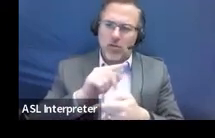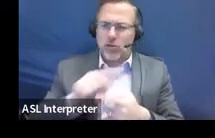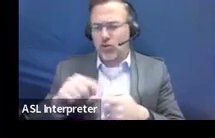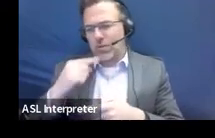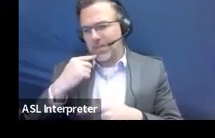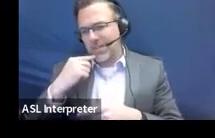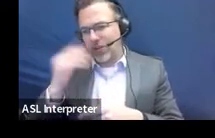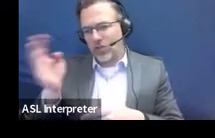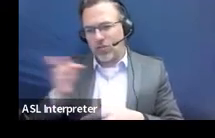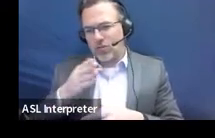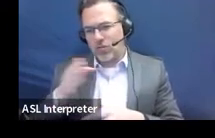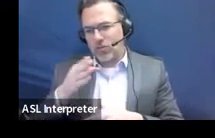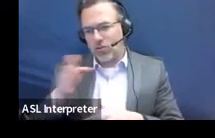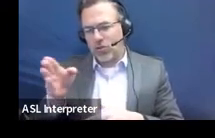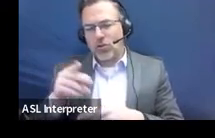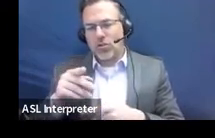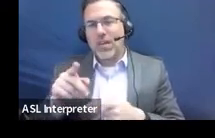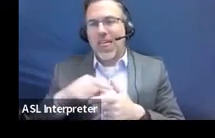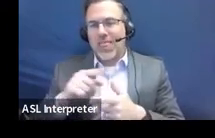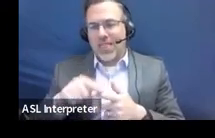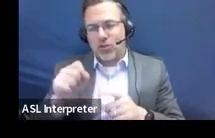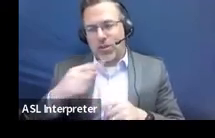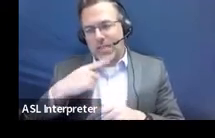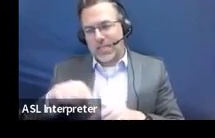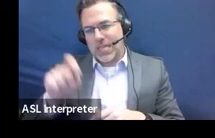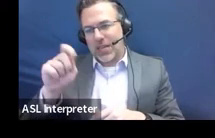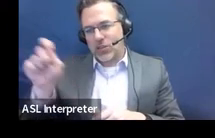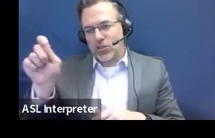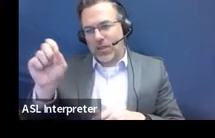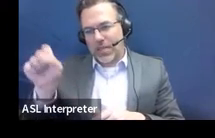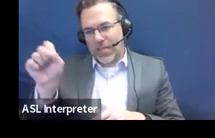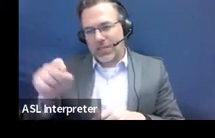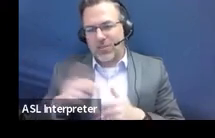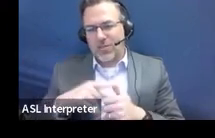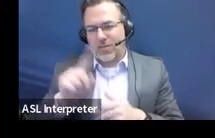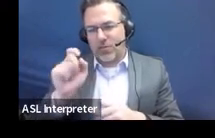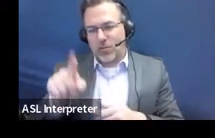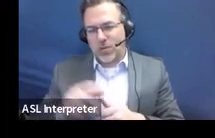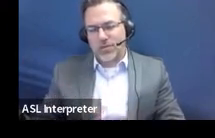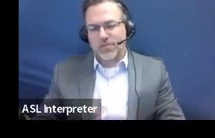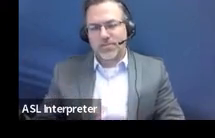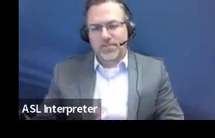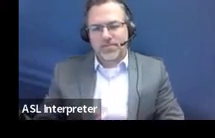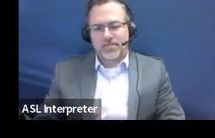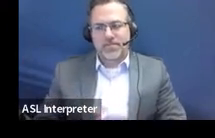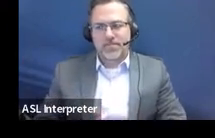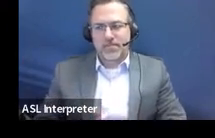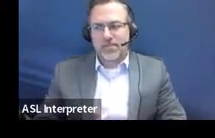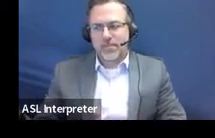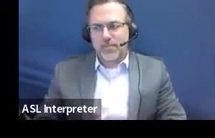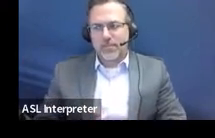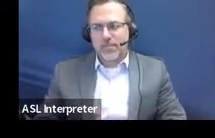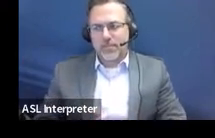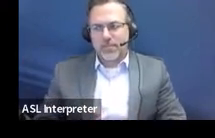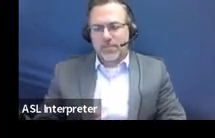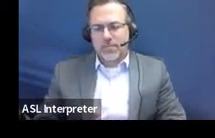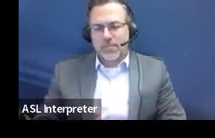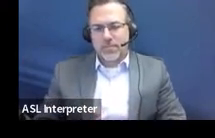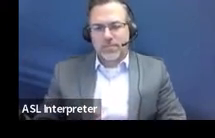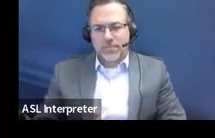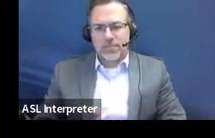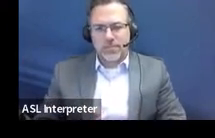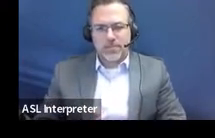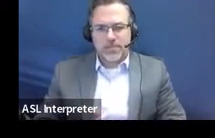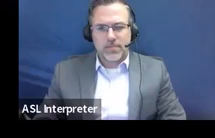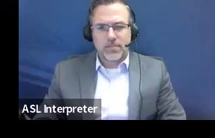say yes on that first question on the on the first page, number one on the first page. And then